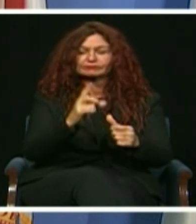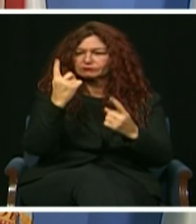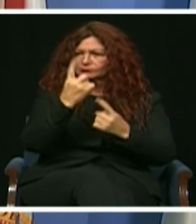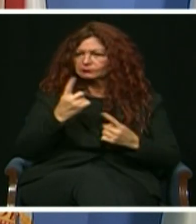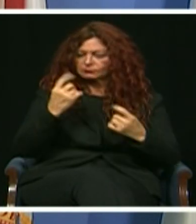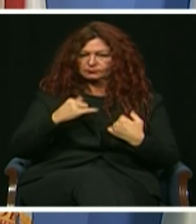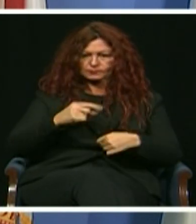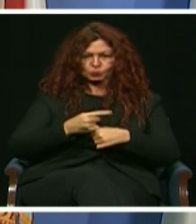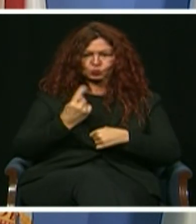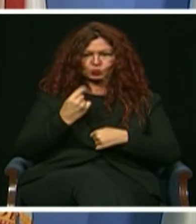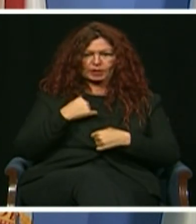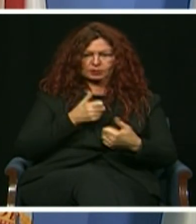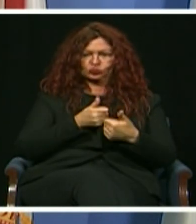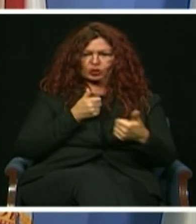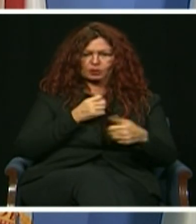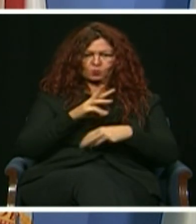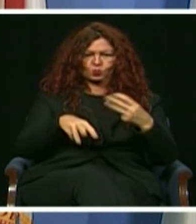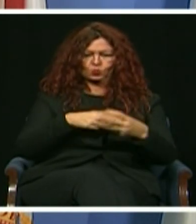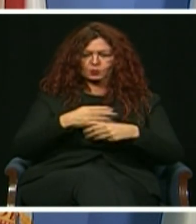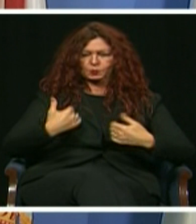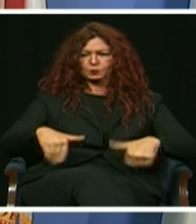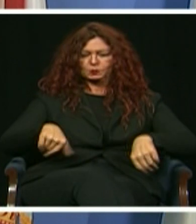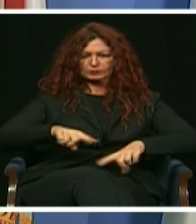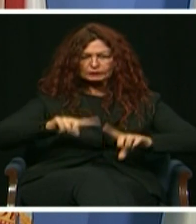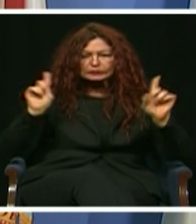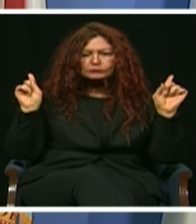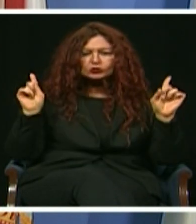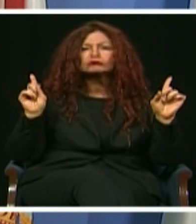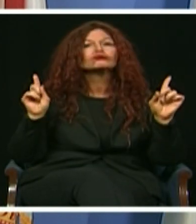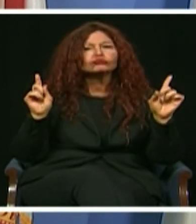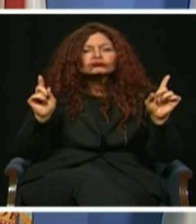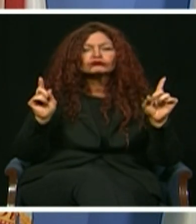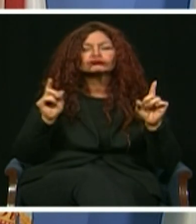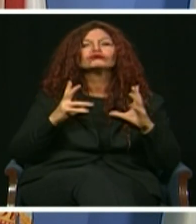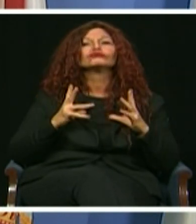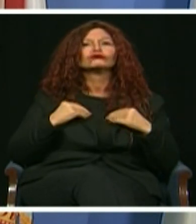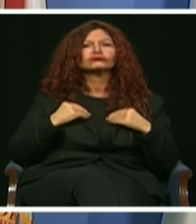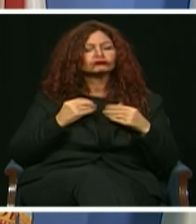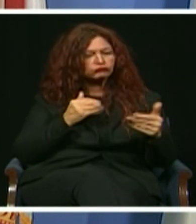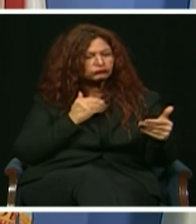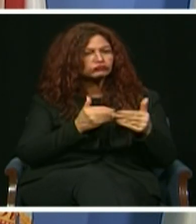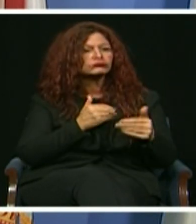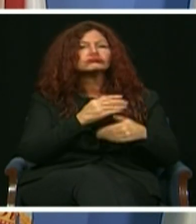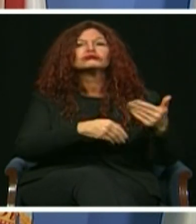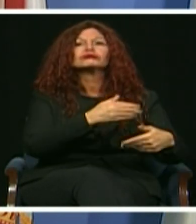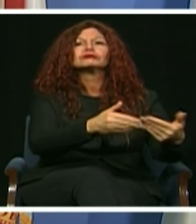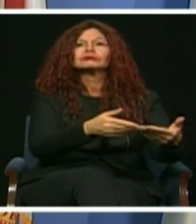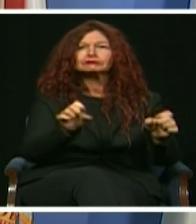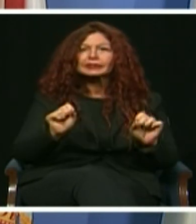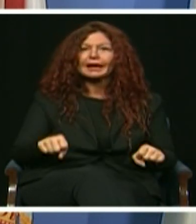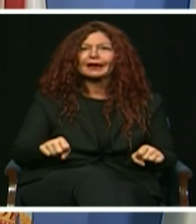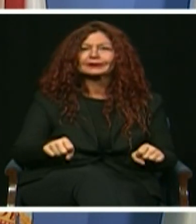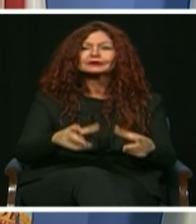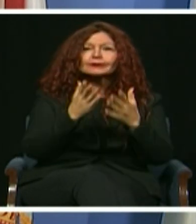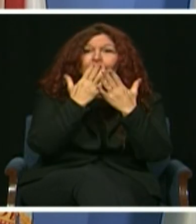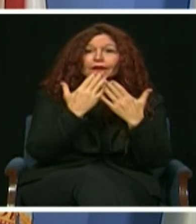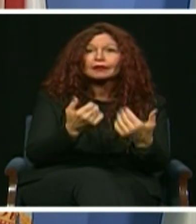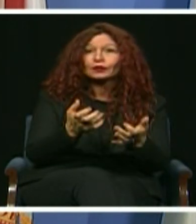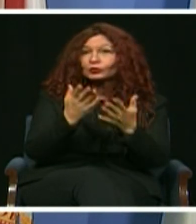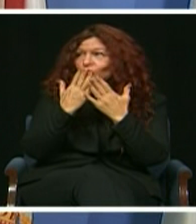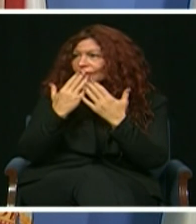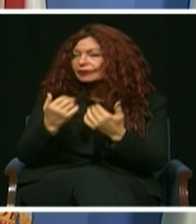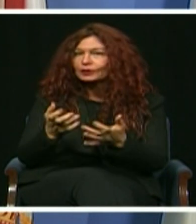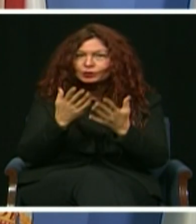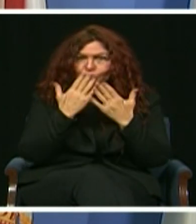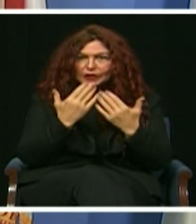the same relentless determination. Podemos y lo haremos. Thank you. Gracias, Messi.